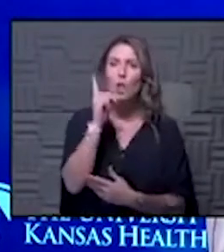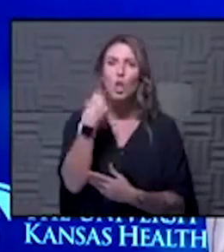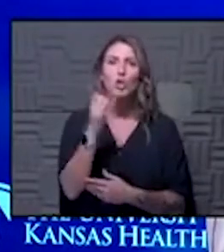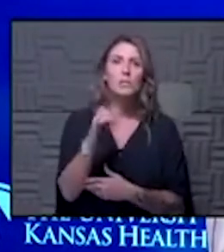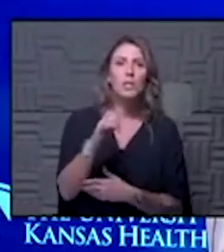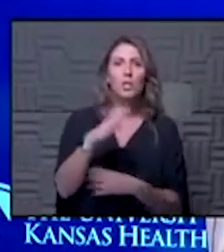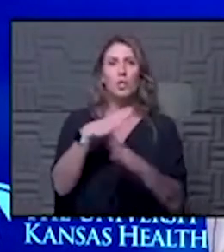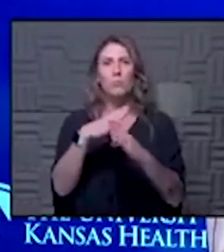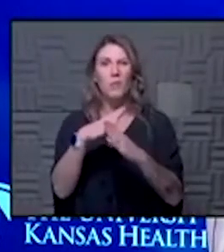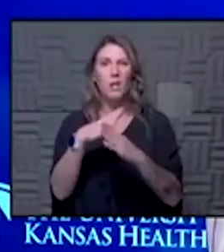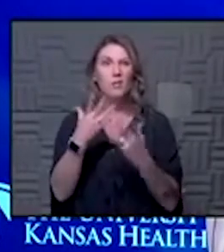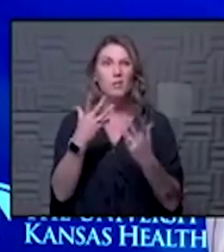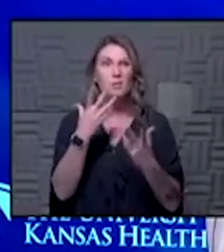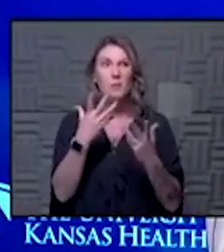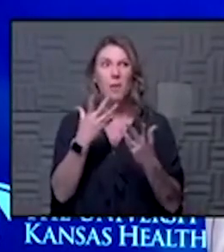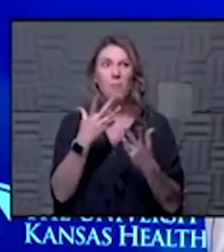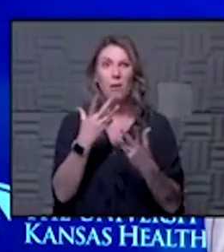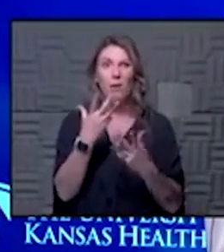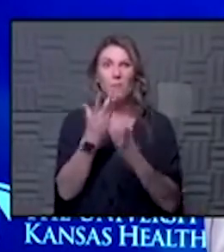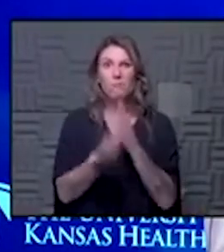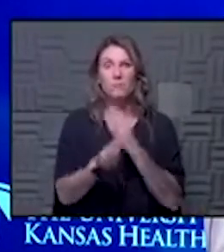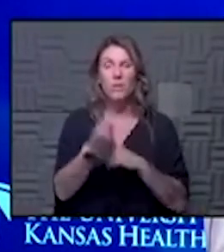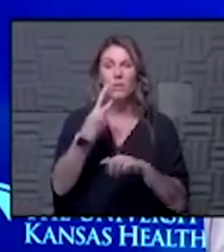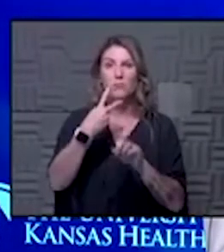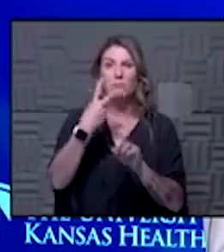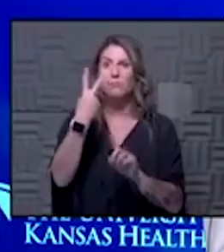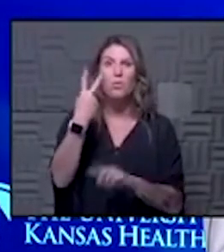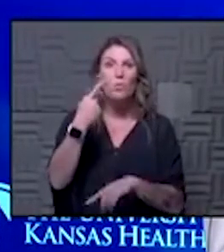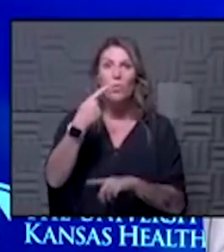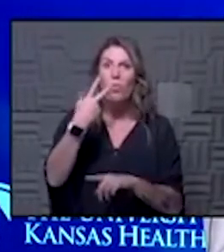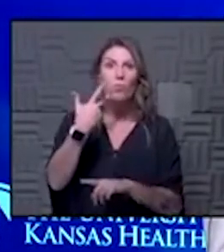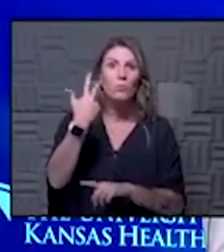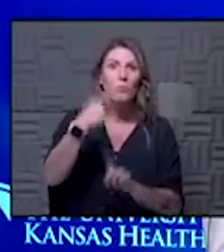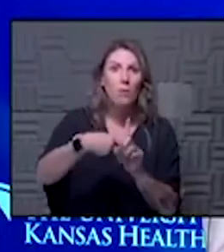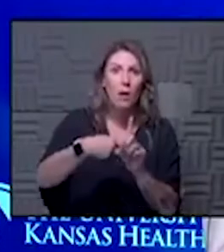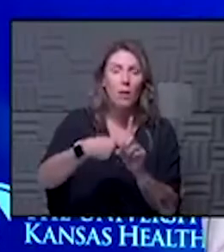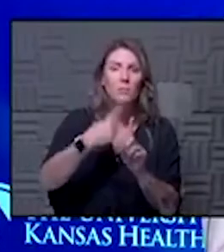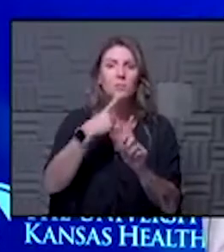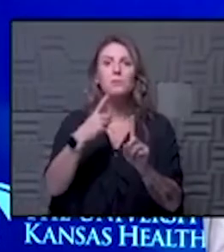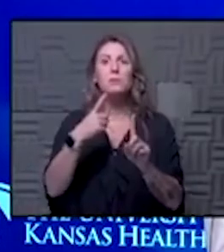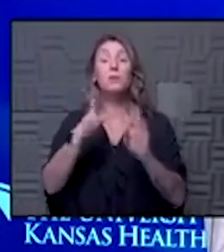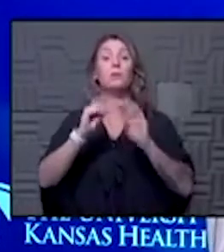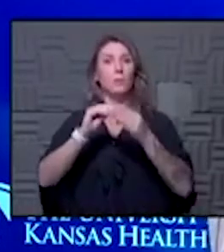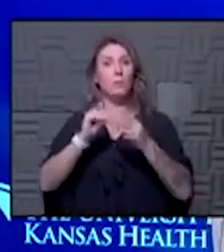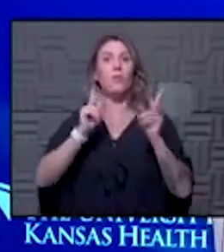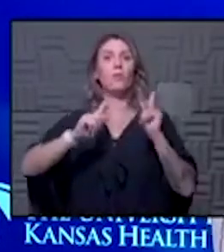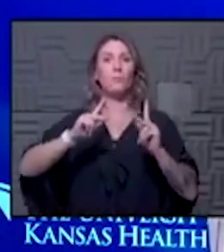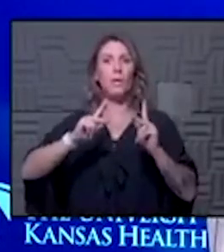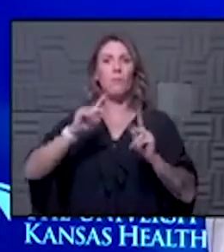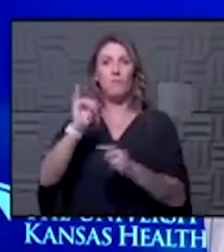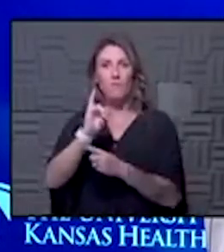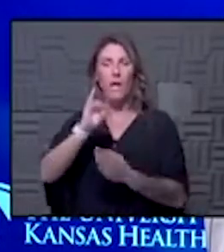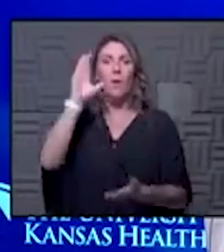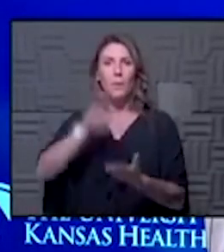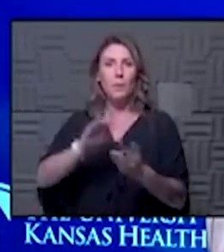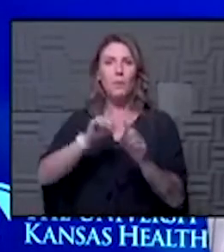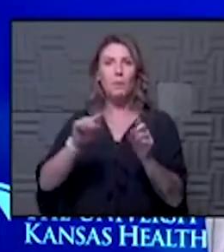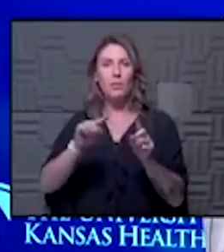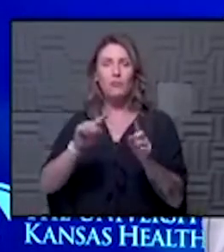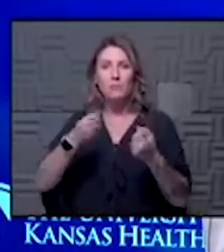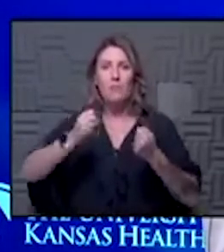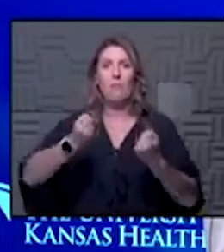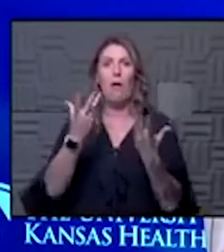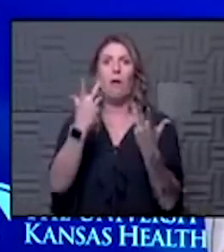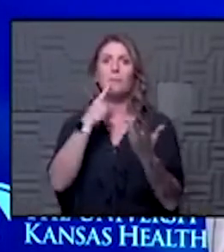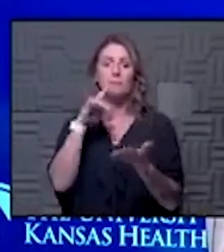your protection may be gone in two to three months now the number of people who are still being infected is a lot lower so there's just a lot to be discovered about that and i think